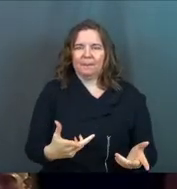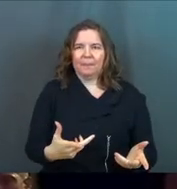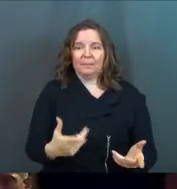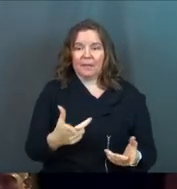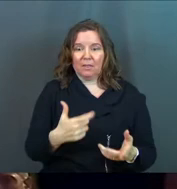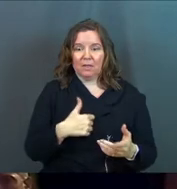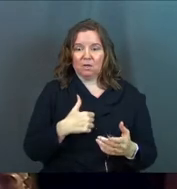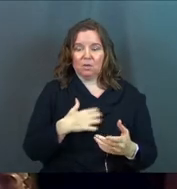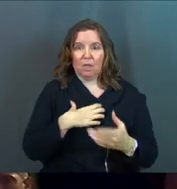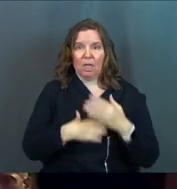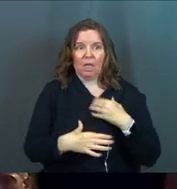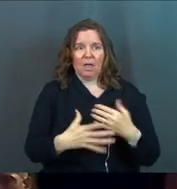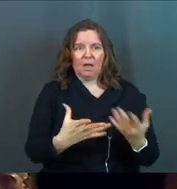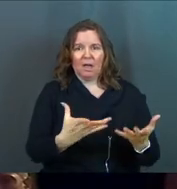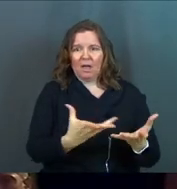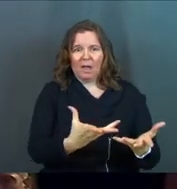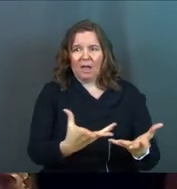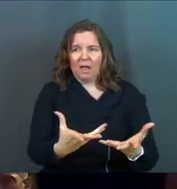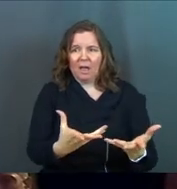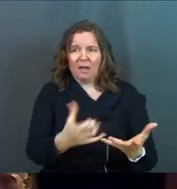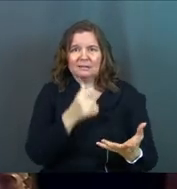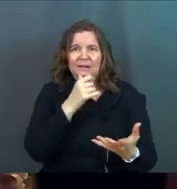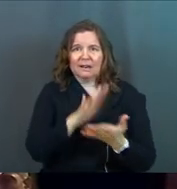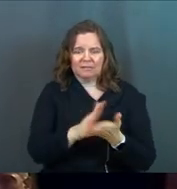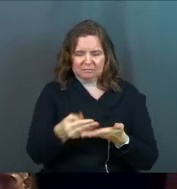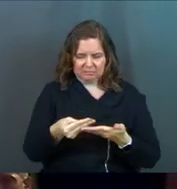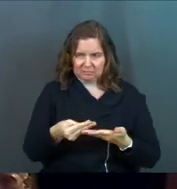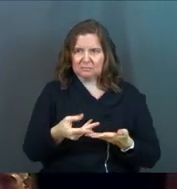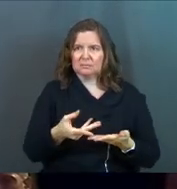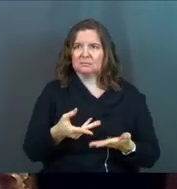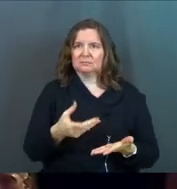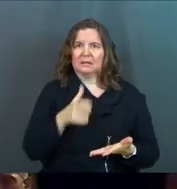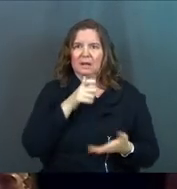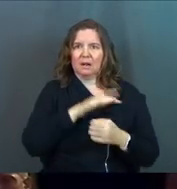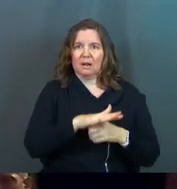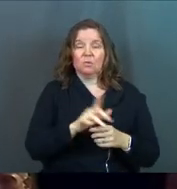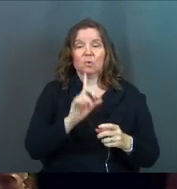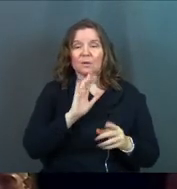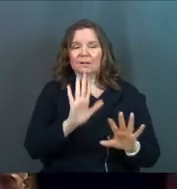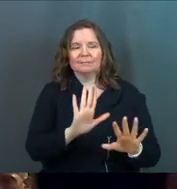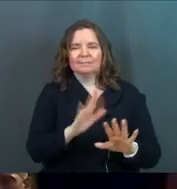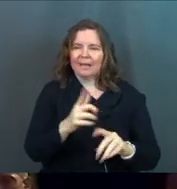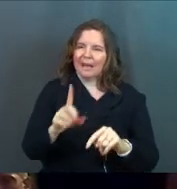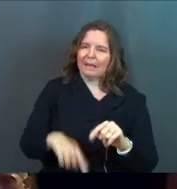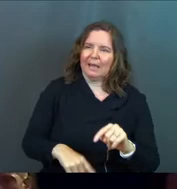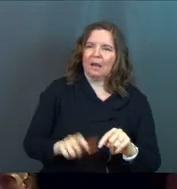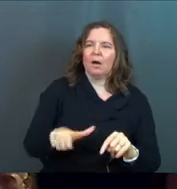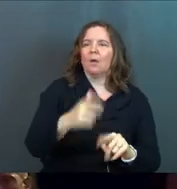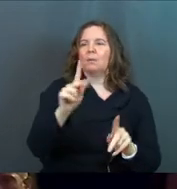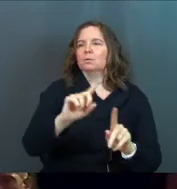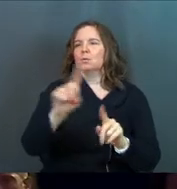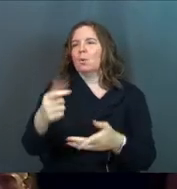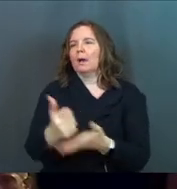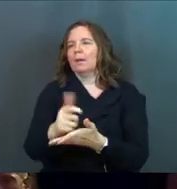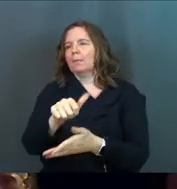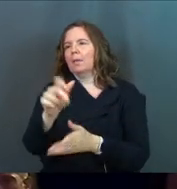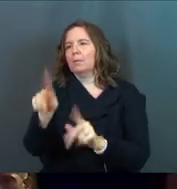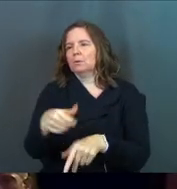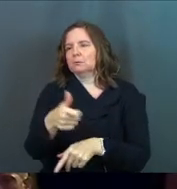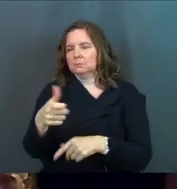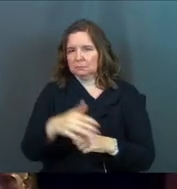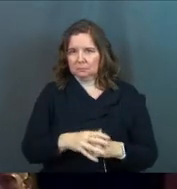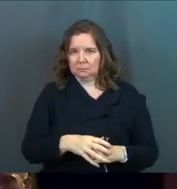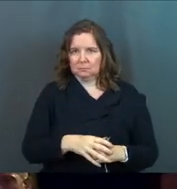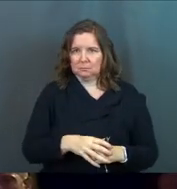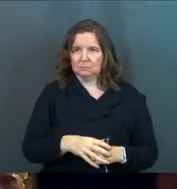And you end up starving them in the long run when you really should set that person free right on down the line to get themselves to a healthy friendship.